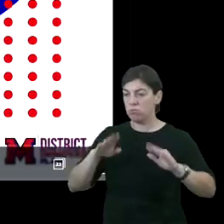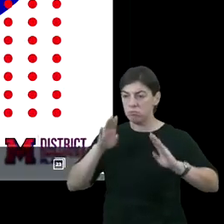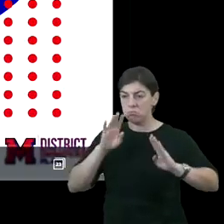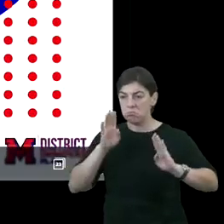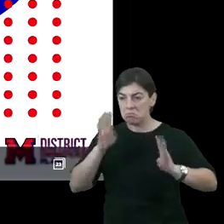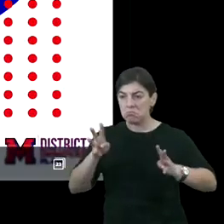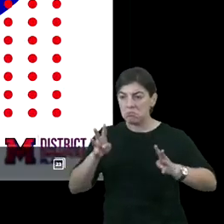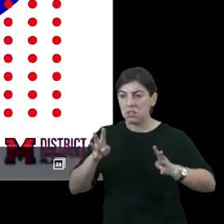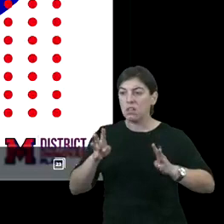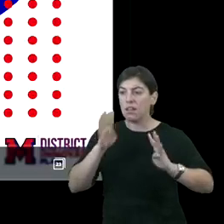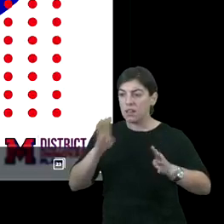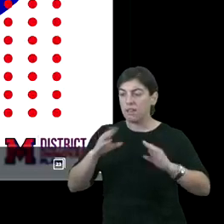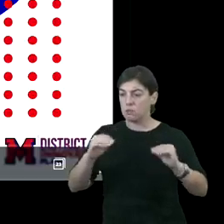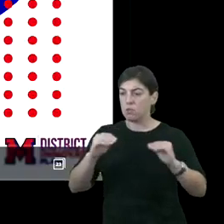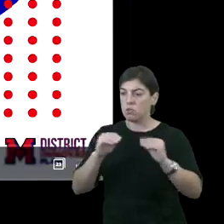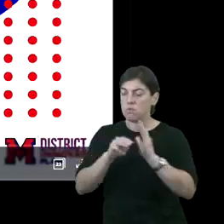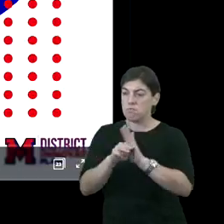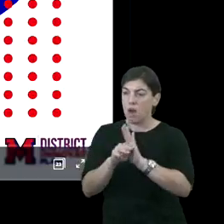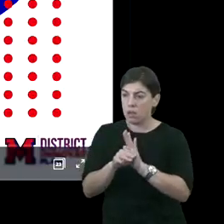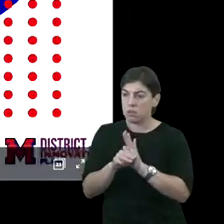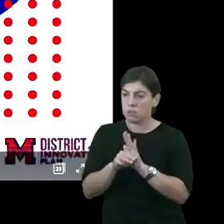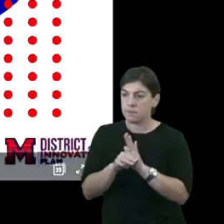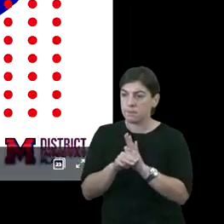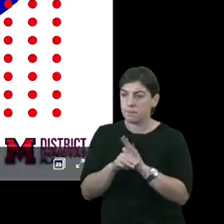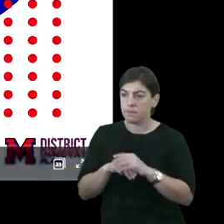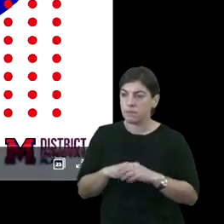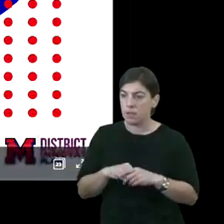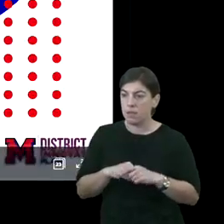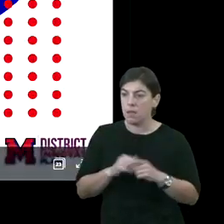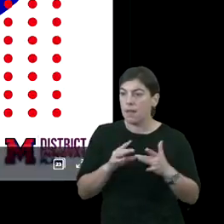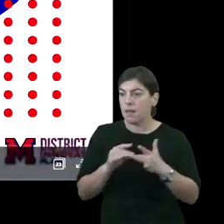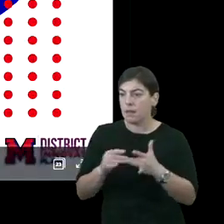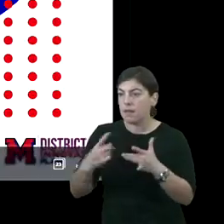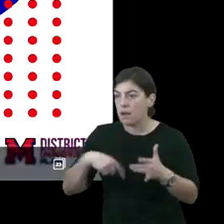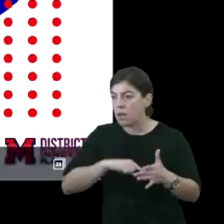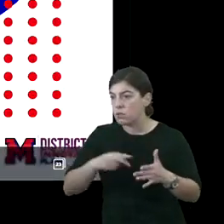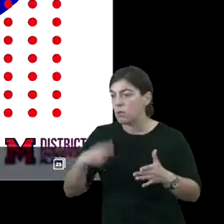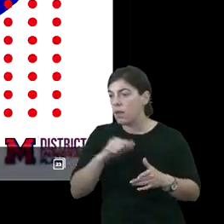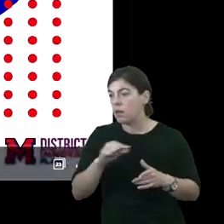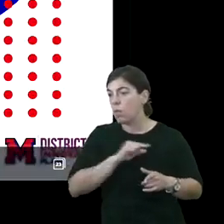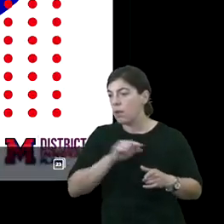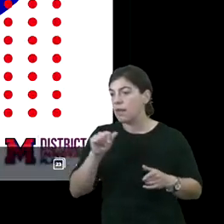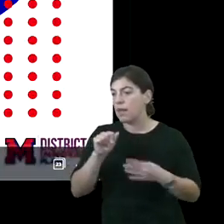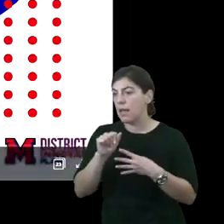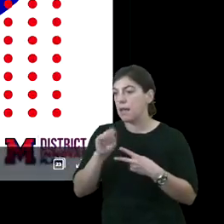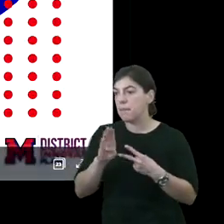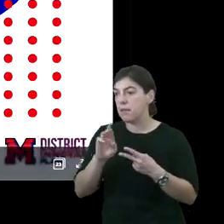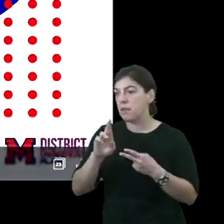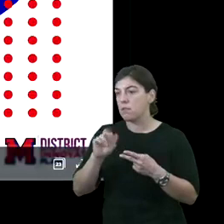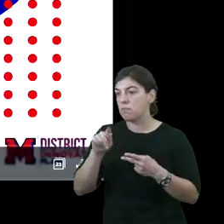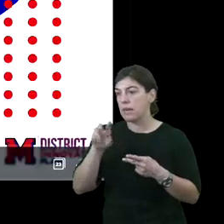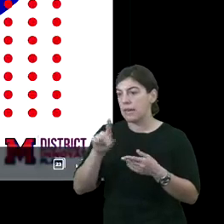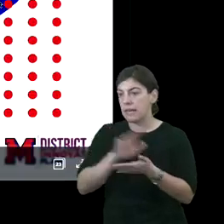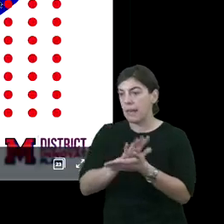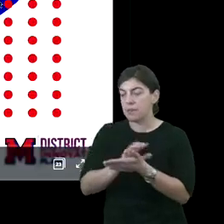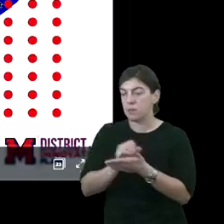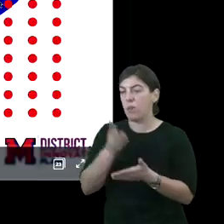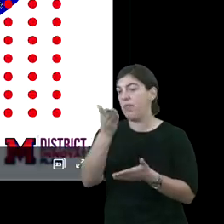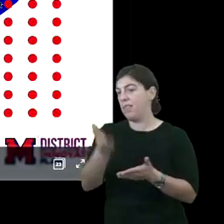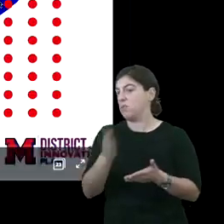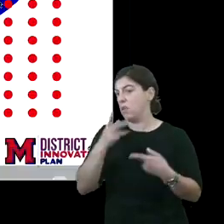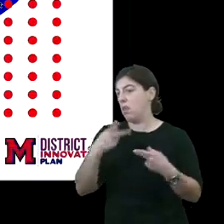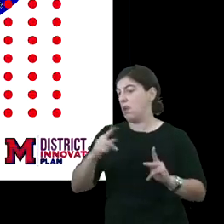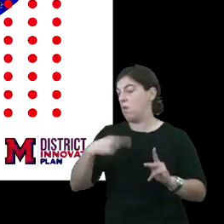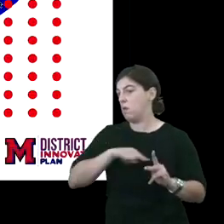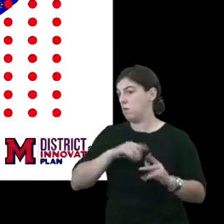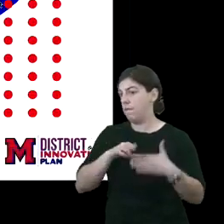innovating instructional models that lead us to high quality A and B rated campuses. And so this would allow us